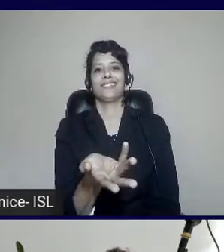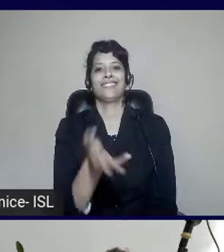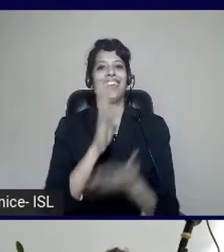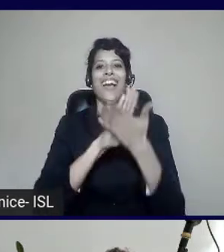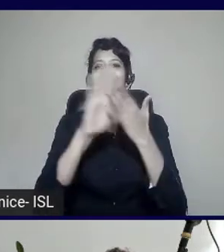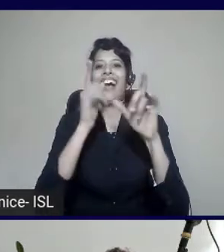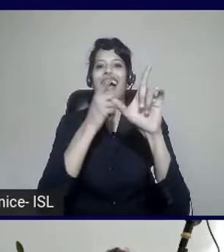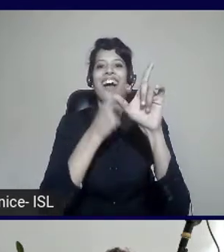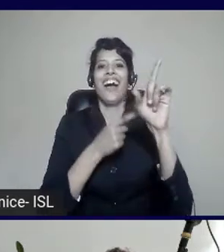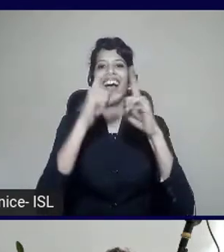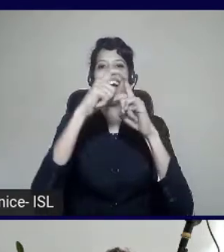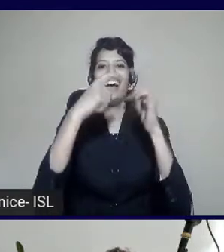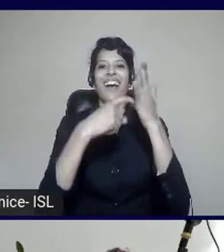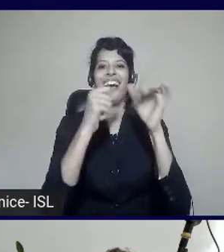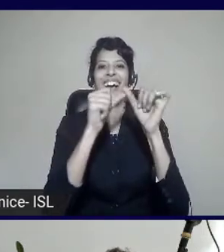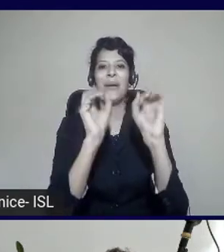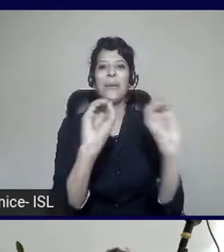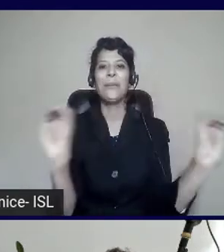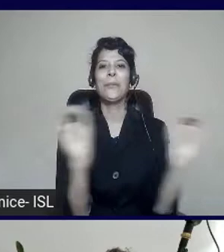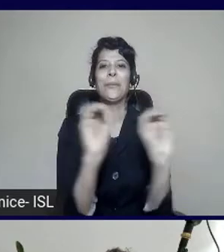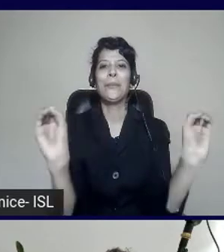killed it throughout the entire process.